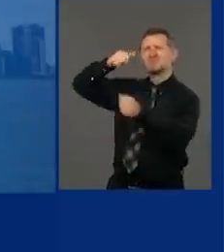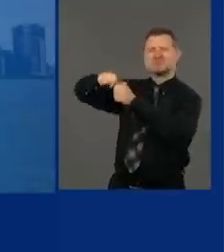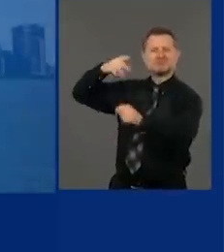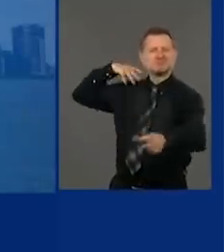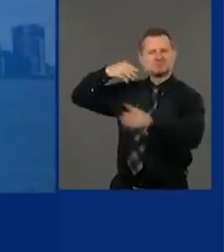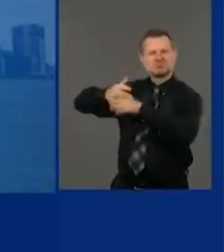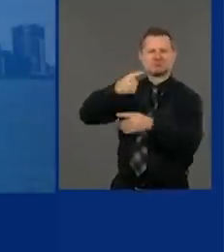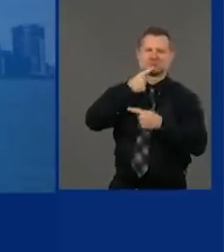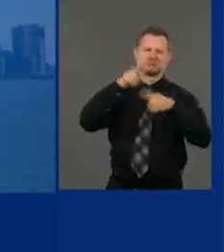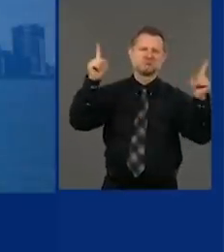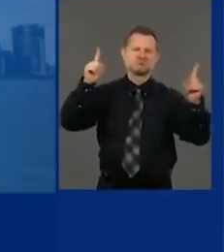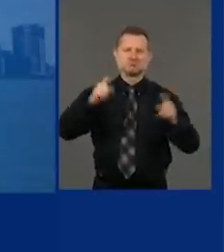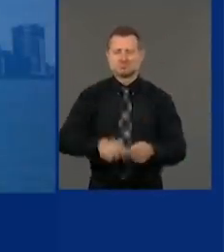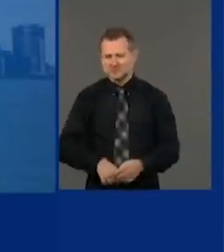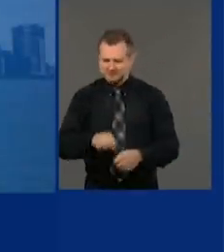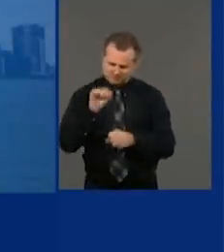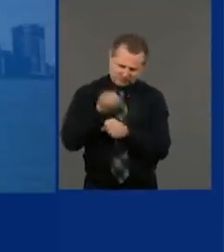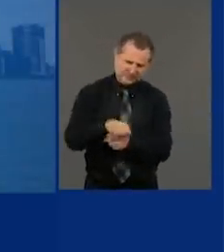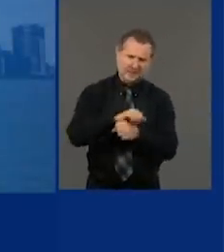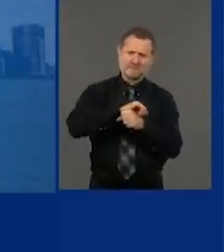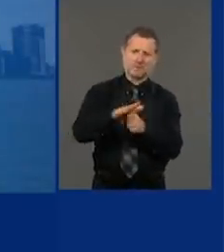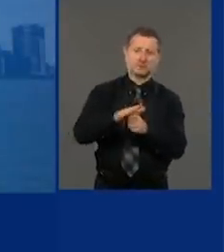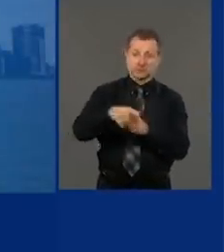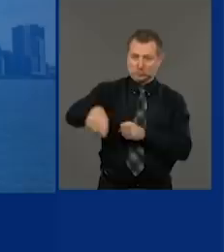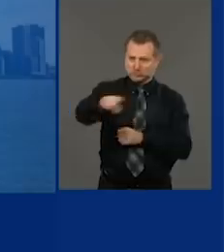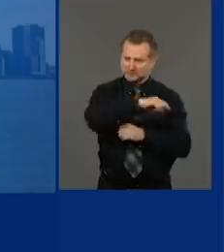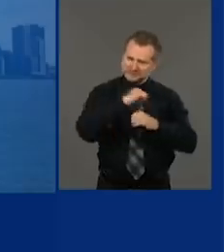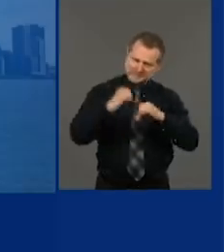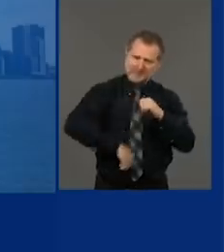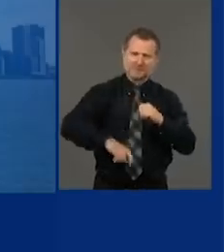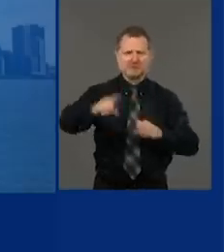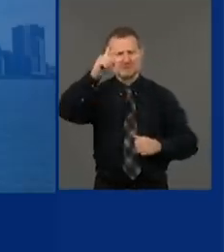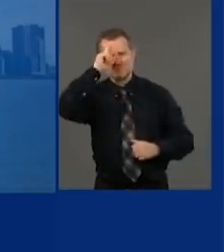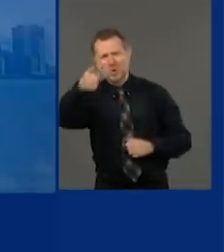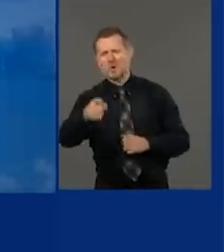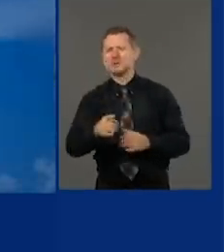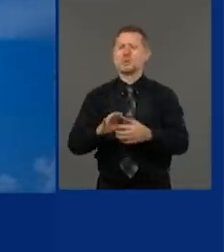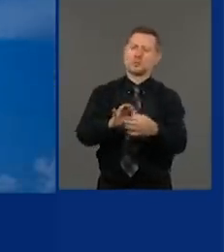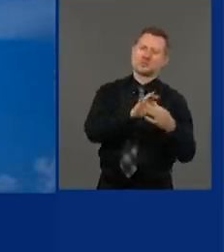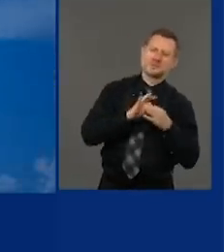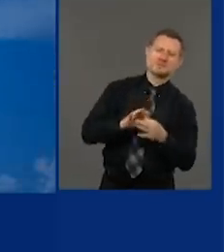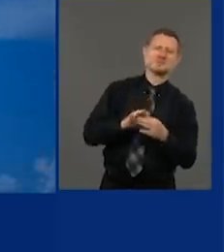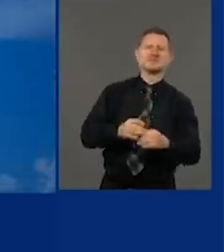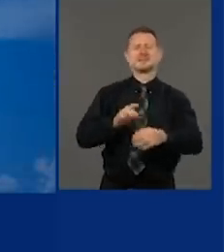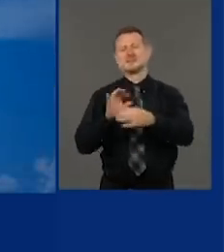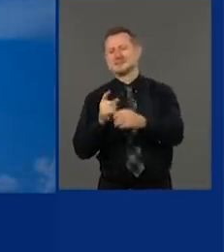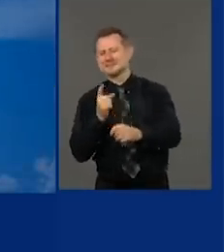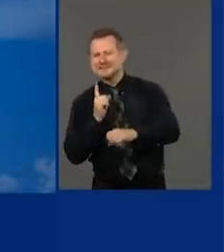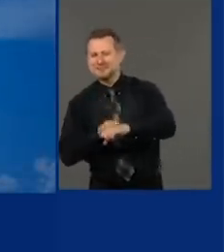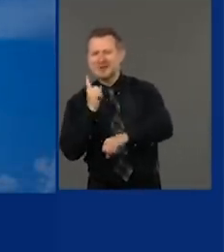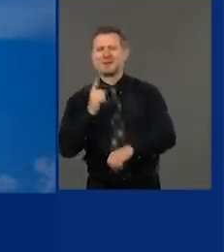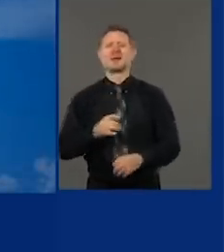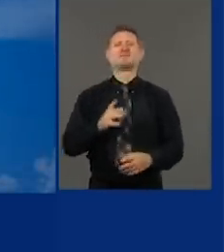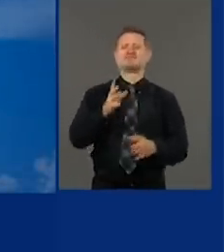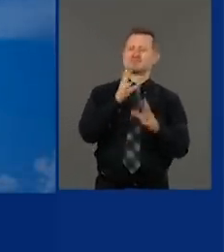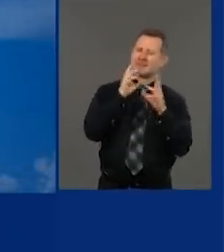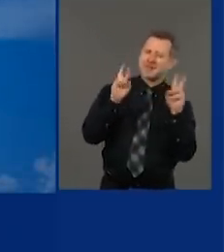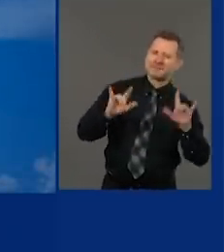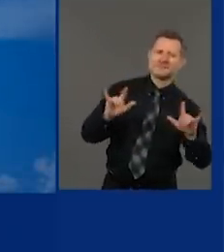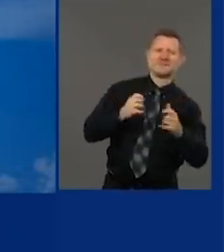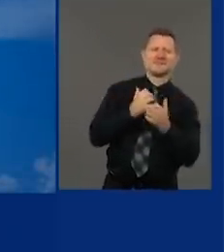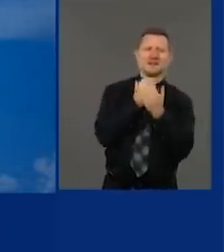beast because they are New York tough, which means smart, united, disciplined, and loving. Those were the facts.